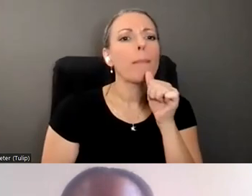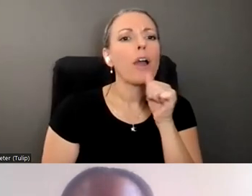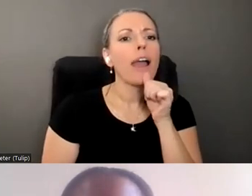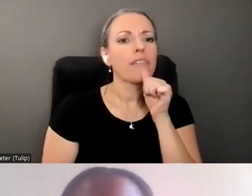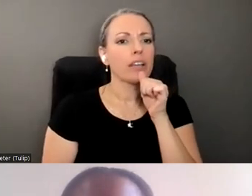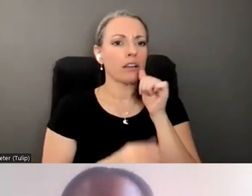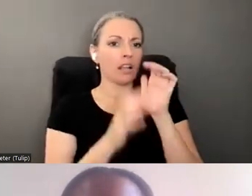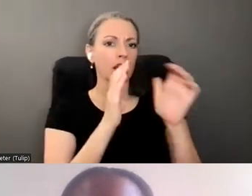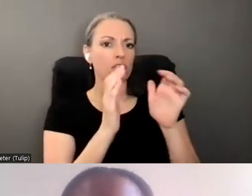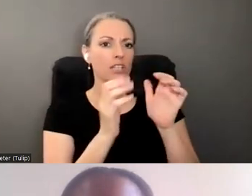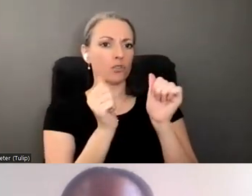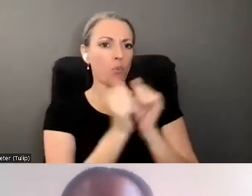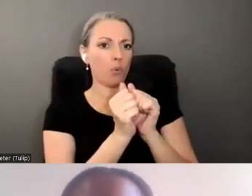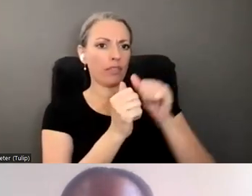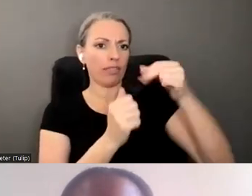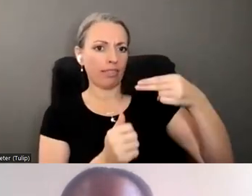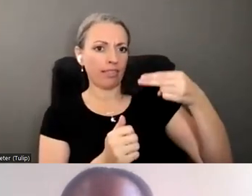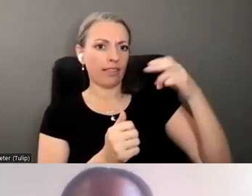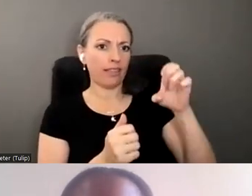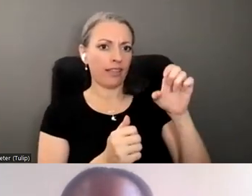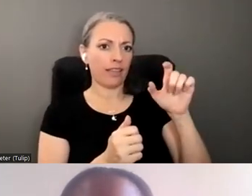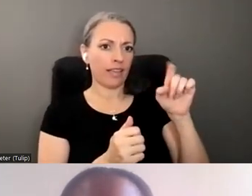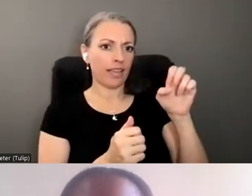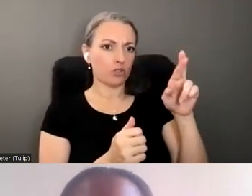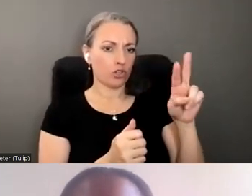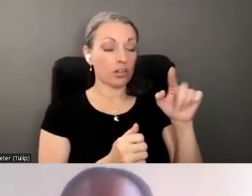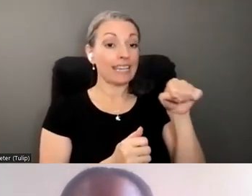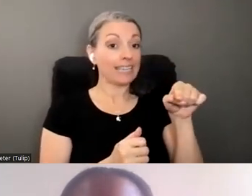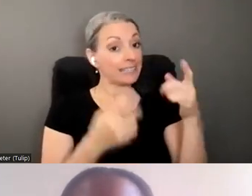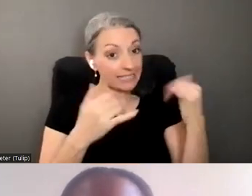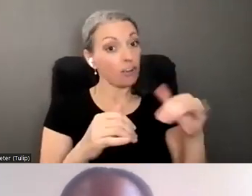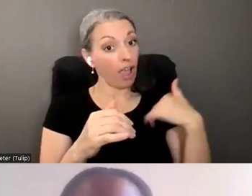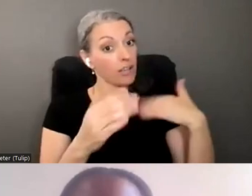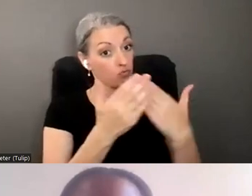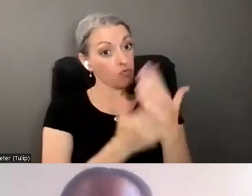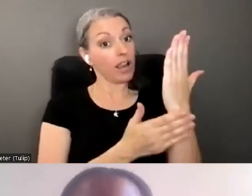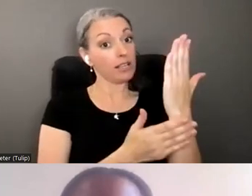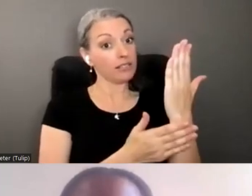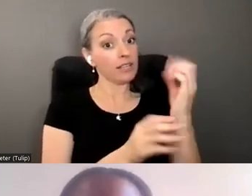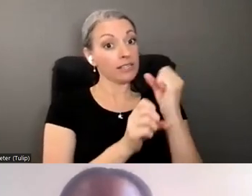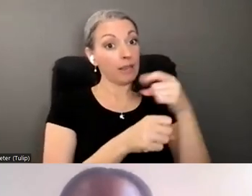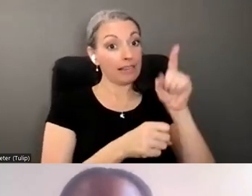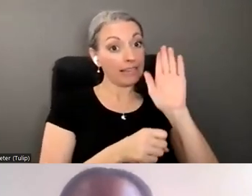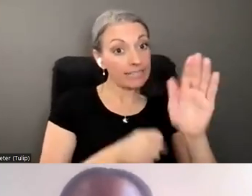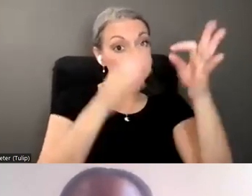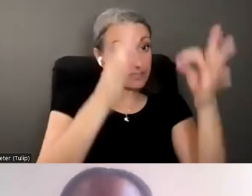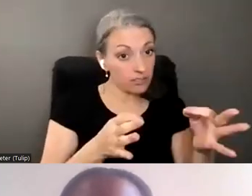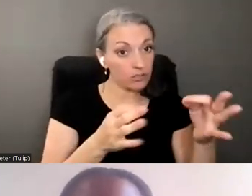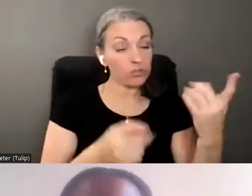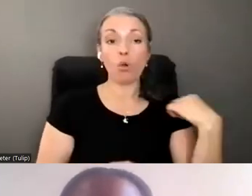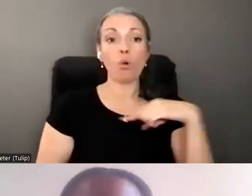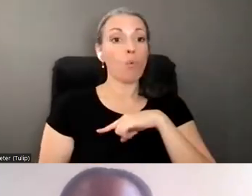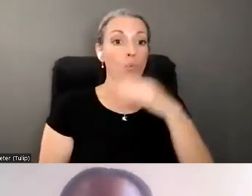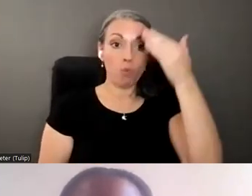conversation with Hector. He still is the resident. He still has rights to make his decisions. We don't know